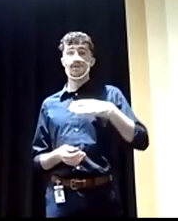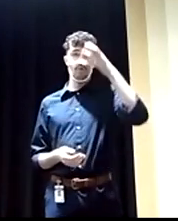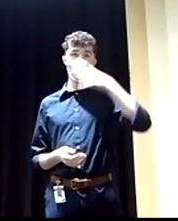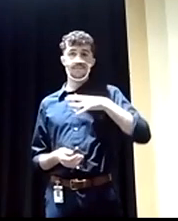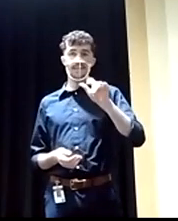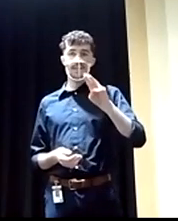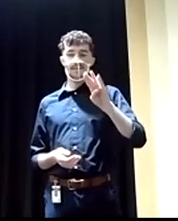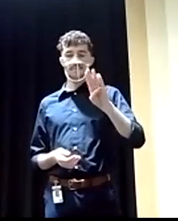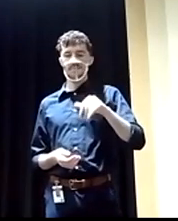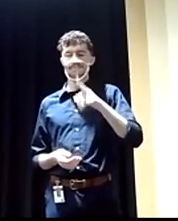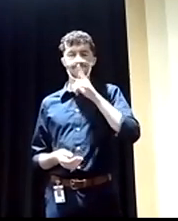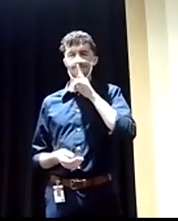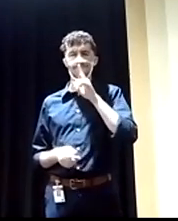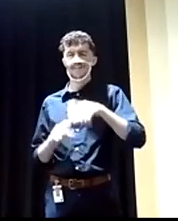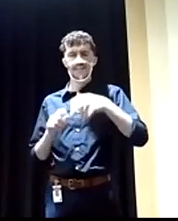We can't hear you.